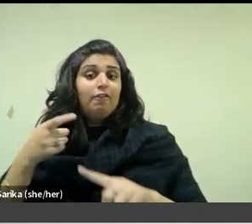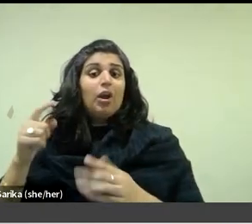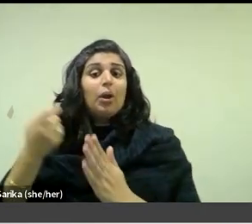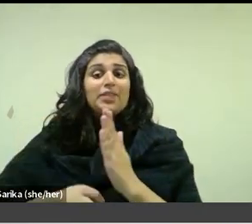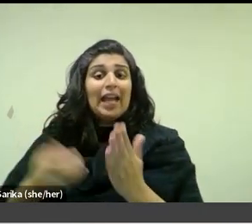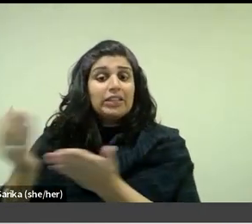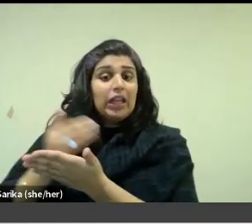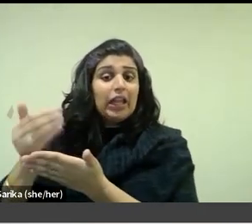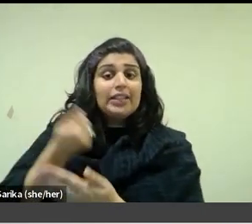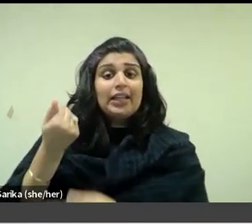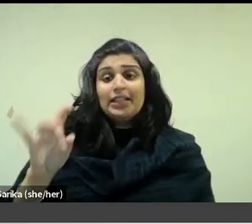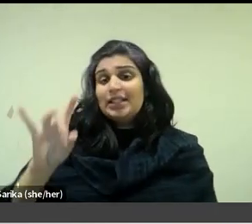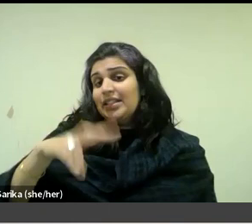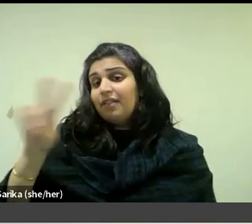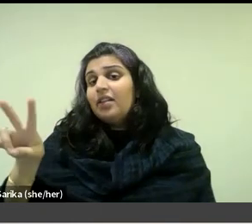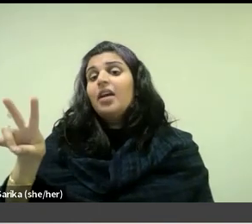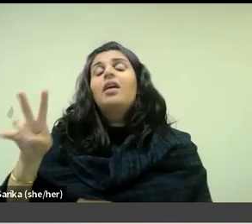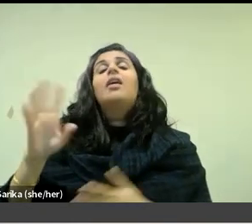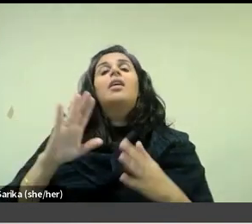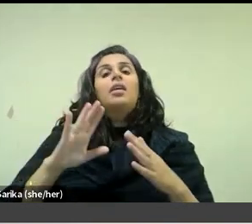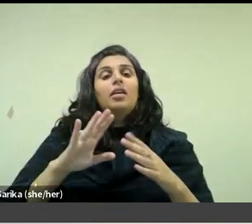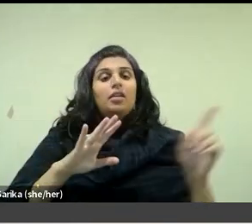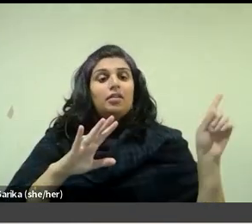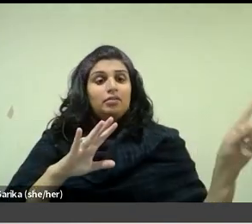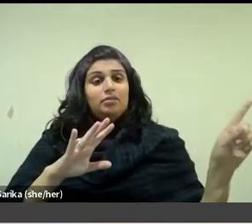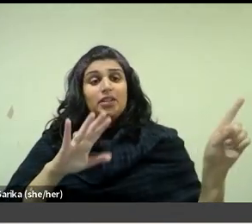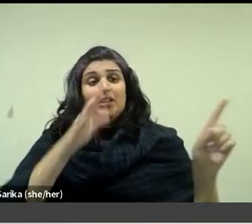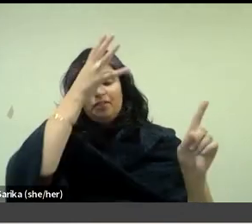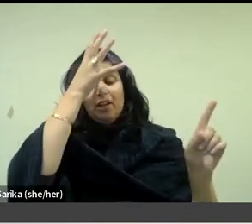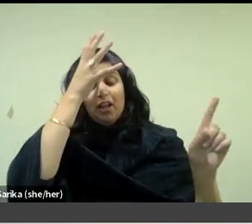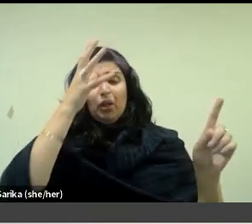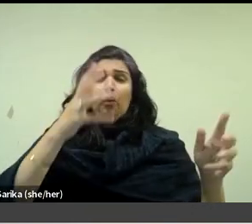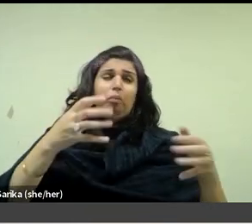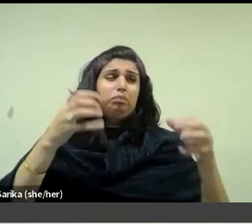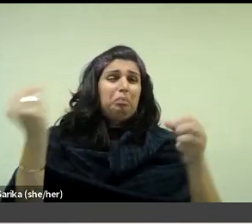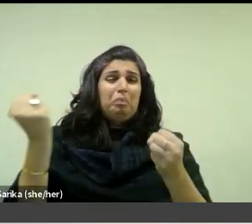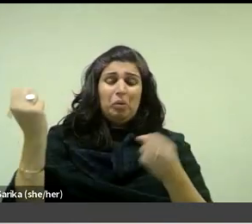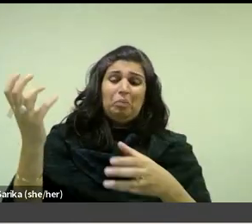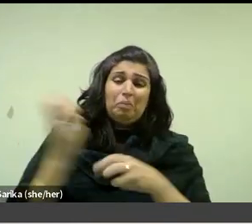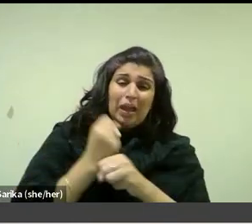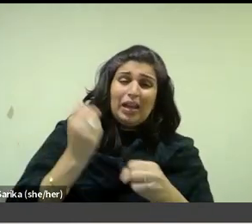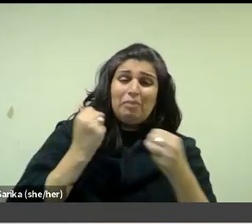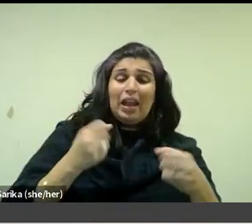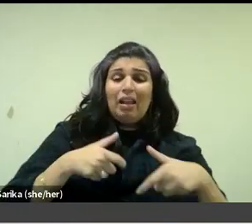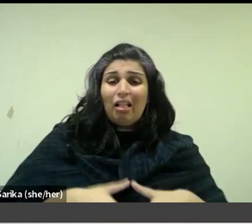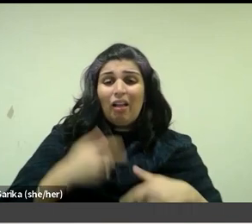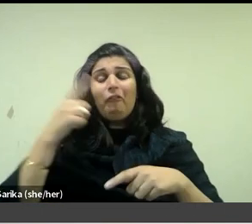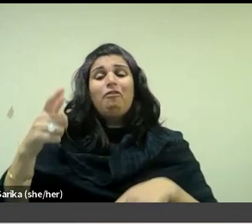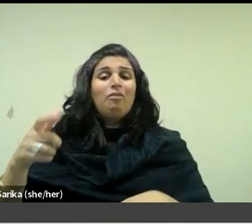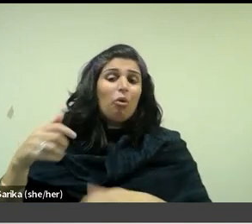in 1877, and as the child of a decorated father, Vuillard and his siblings, Marie and